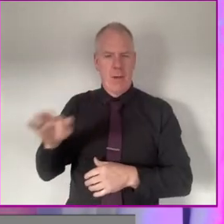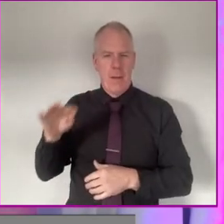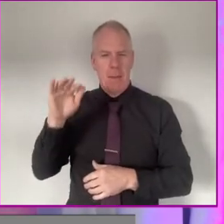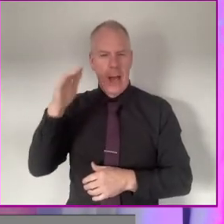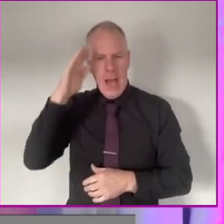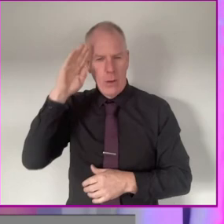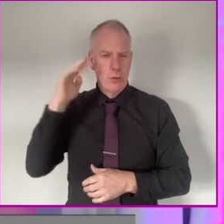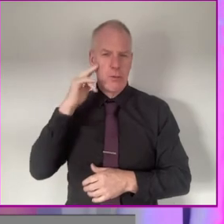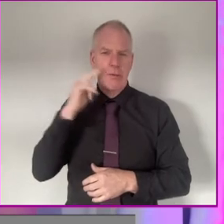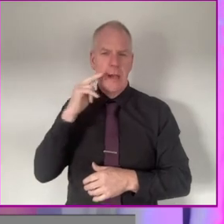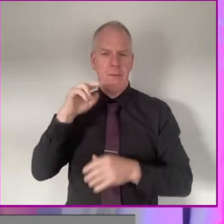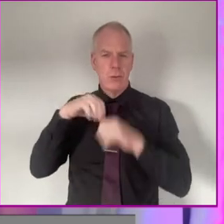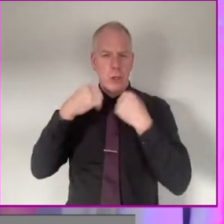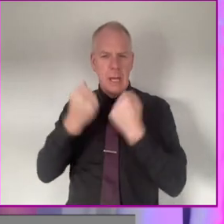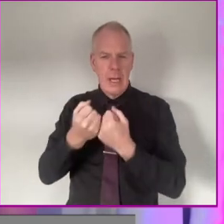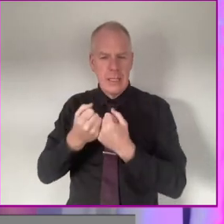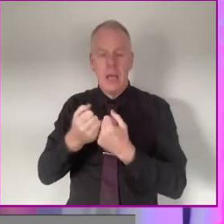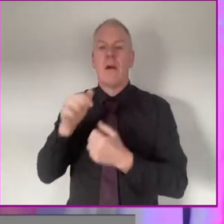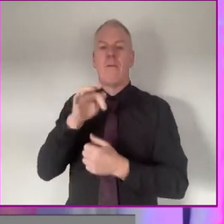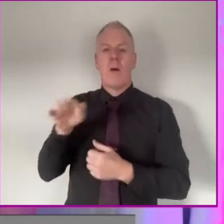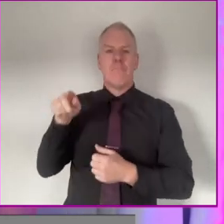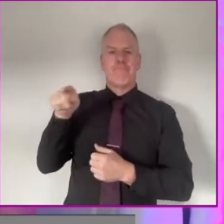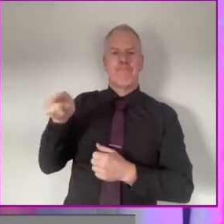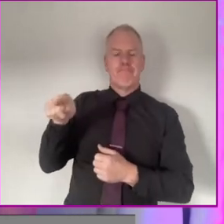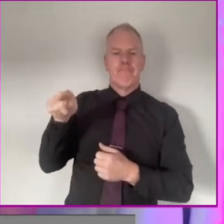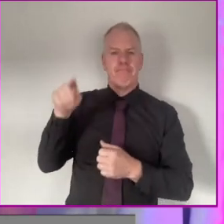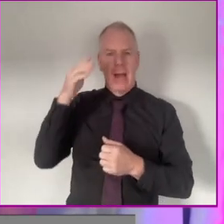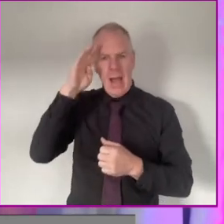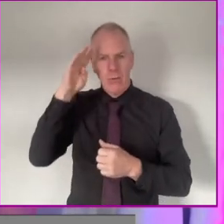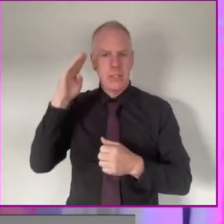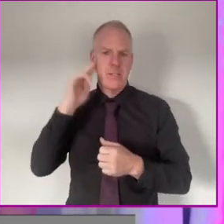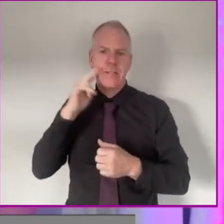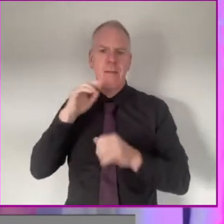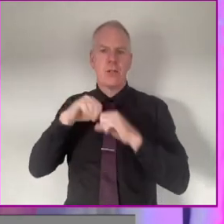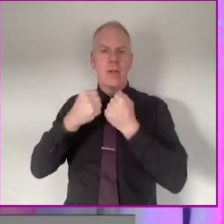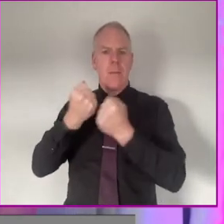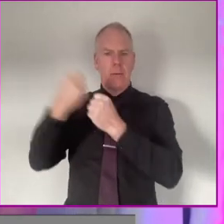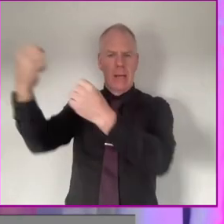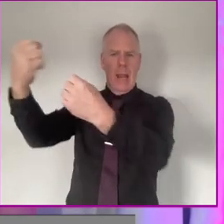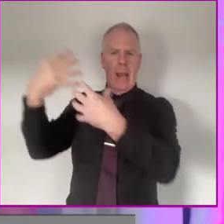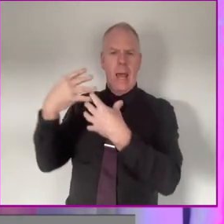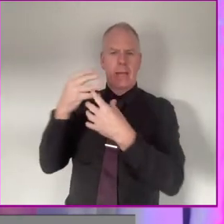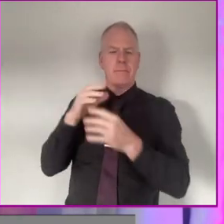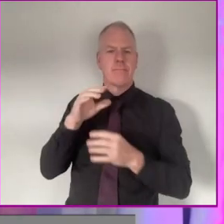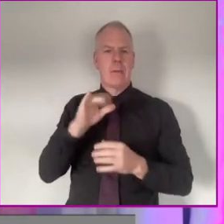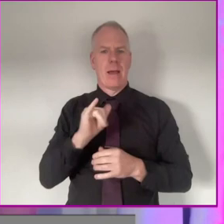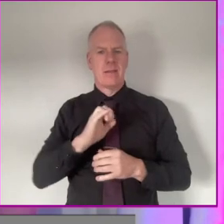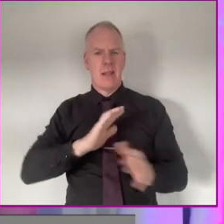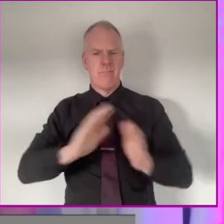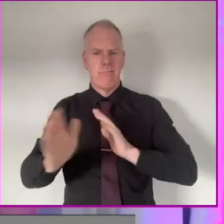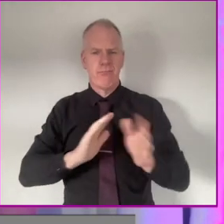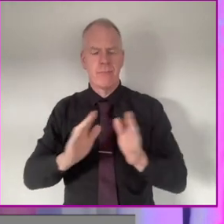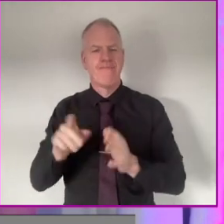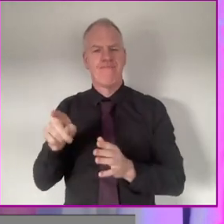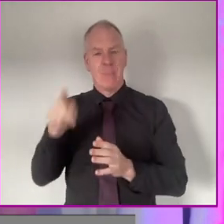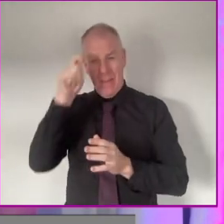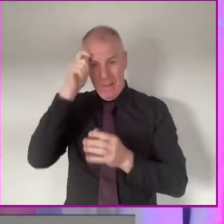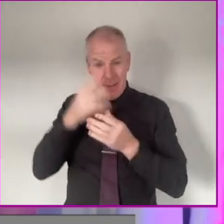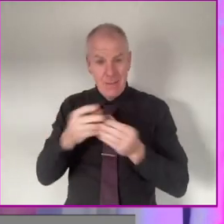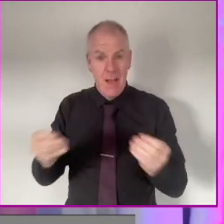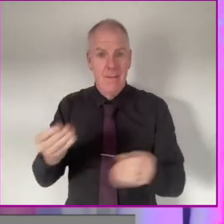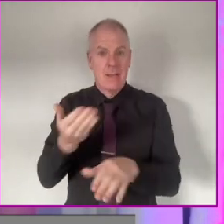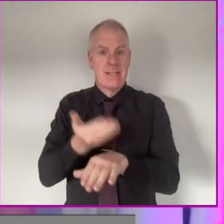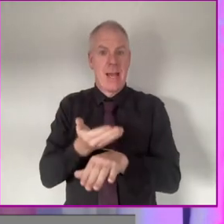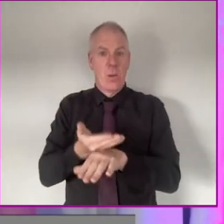Irish Deaf Society from the Irish Deaf Society about the lighting on the ISL. We think